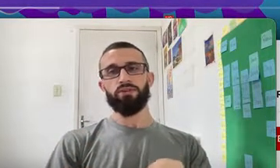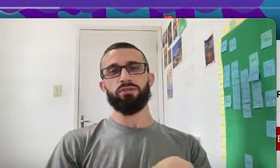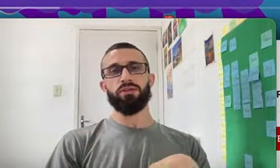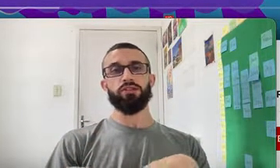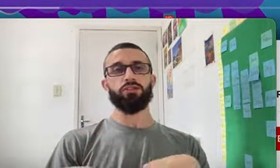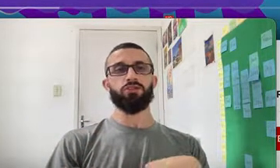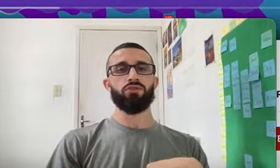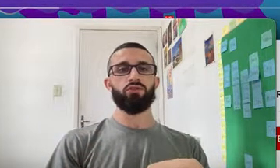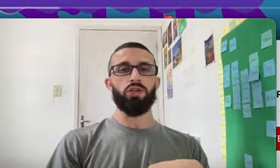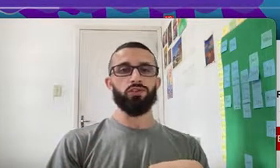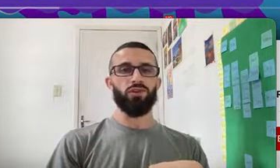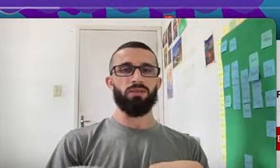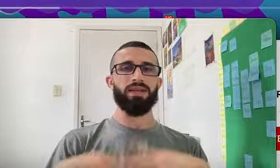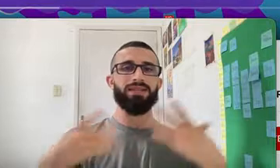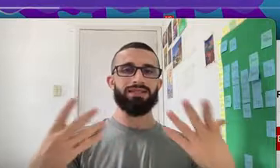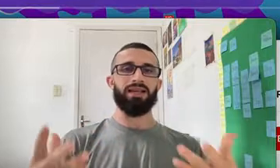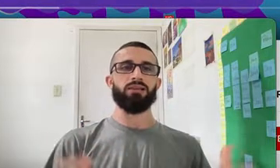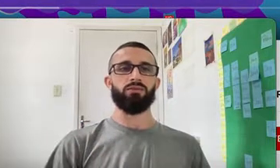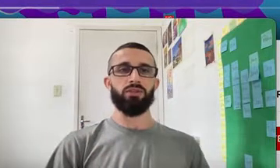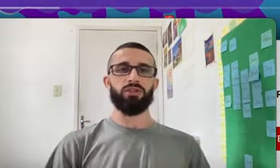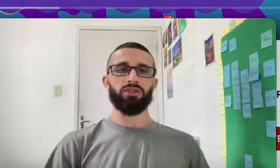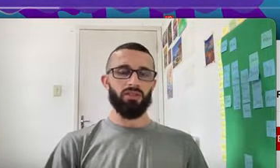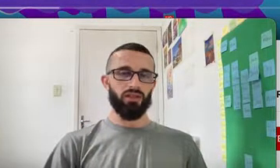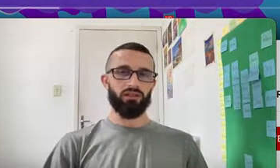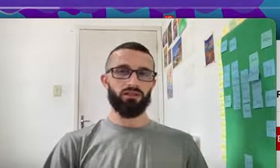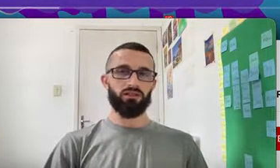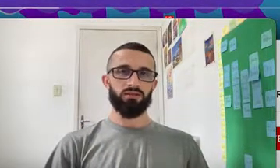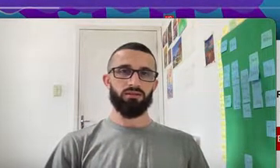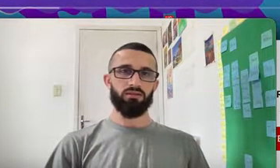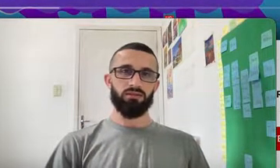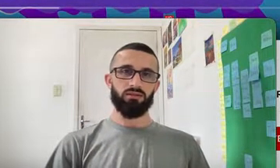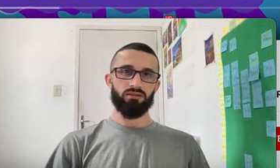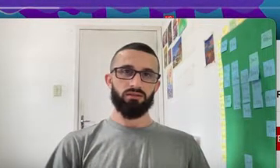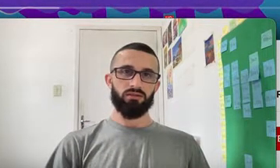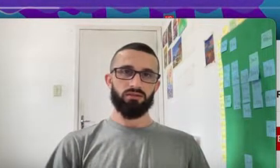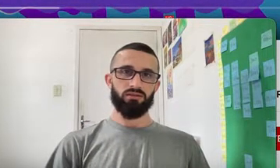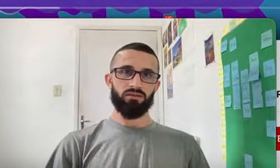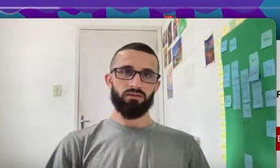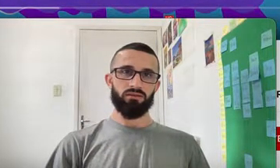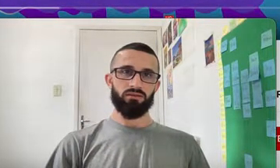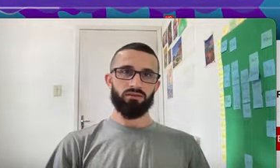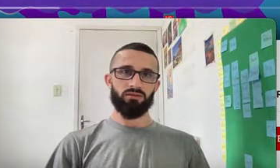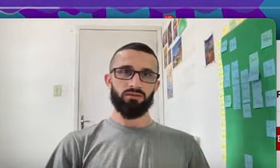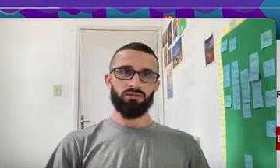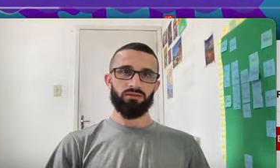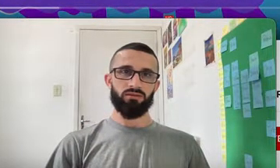Prefer To Do Is To Transcribe Exactly What What They Saying Dois Por Um